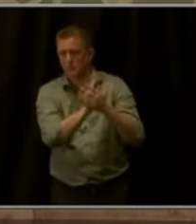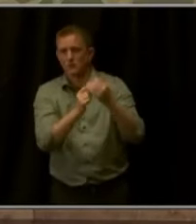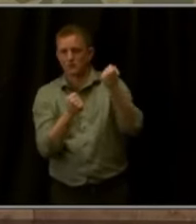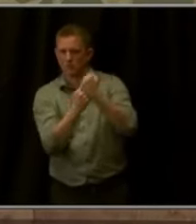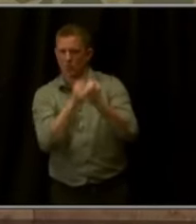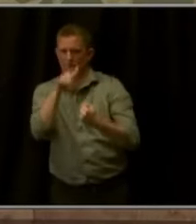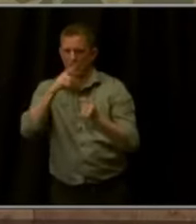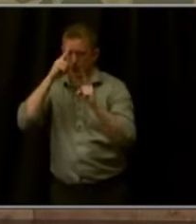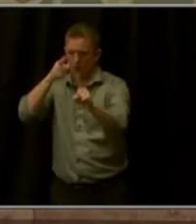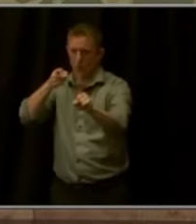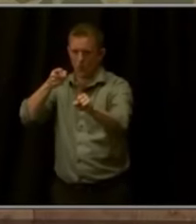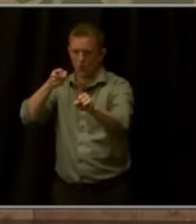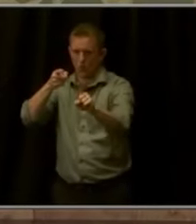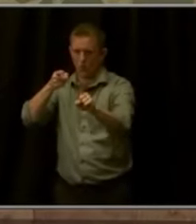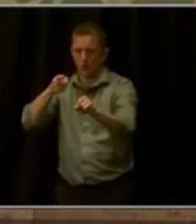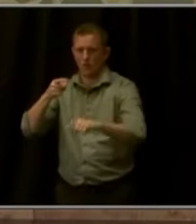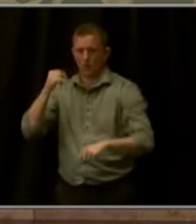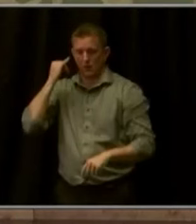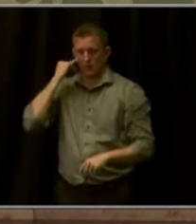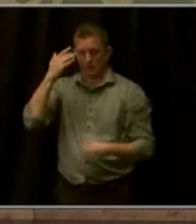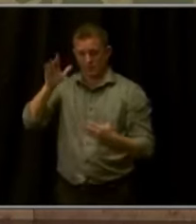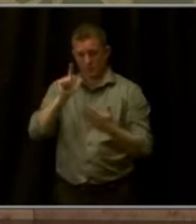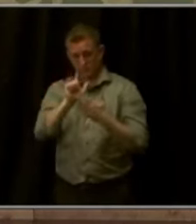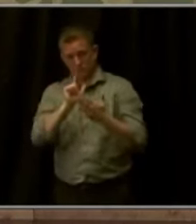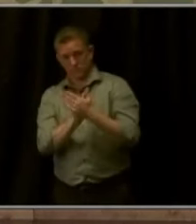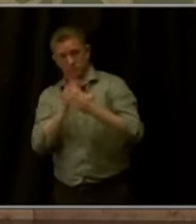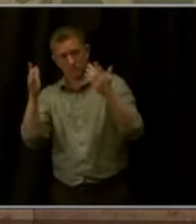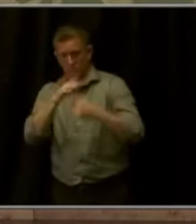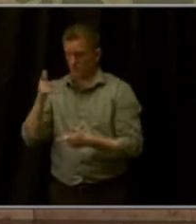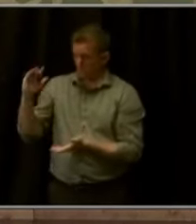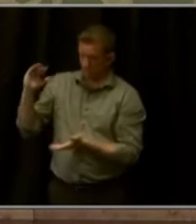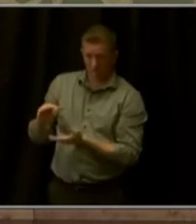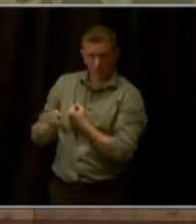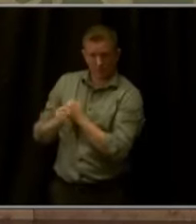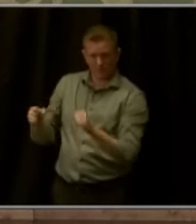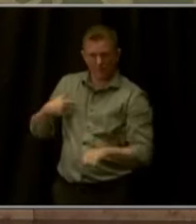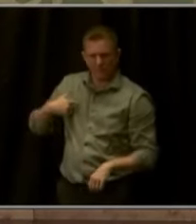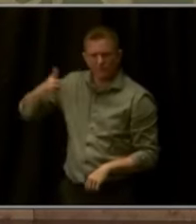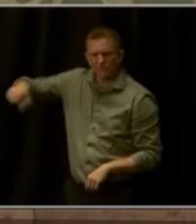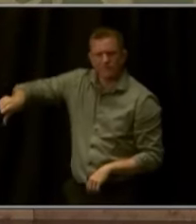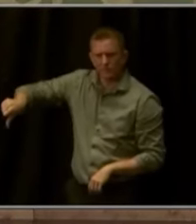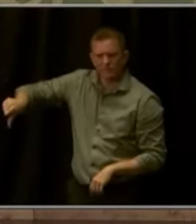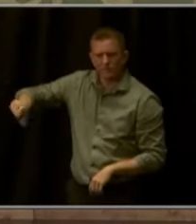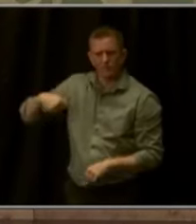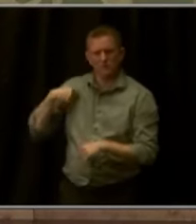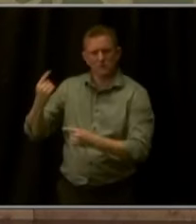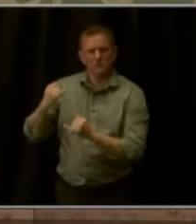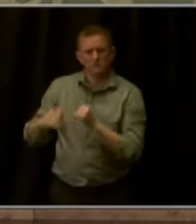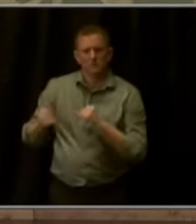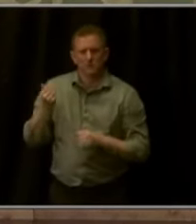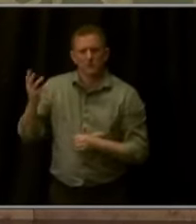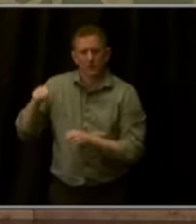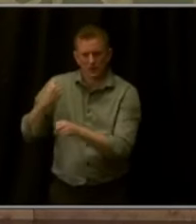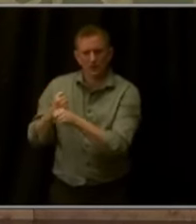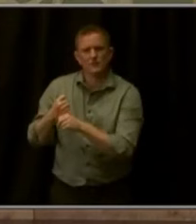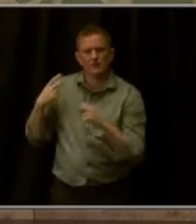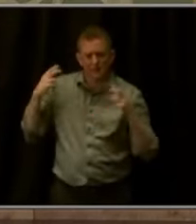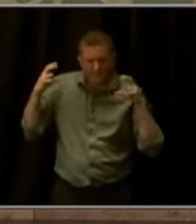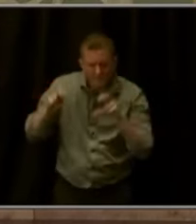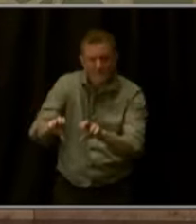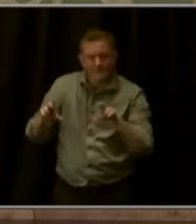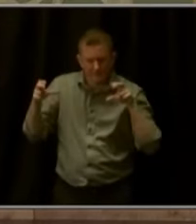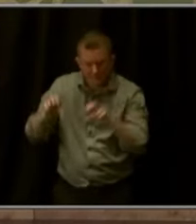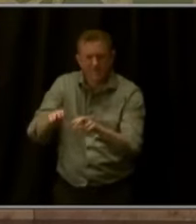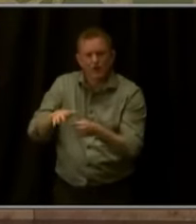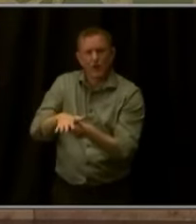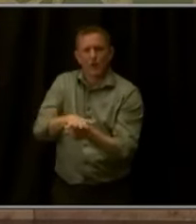less safe. Over the last few years, we've made important investments in effective, locally driven efforts, including